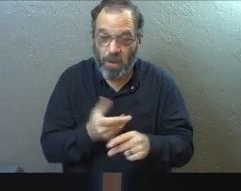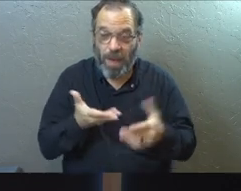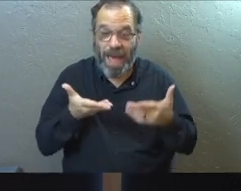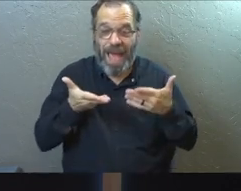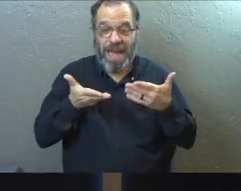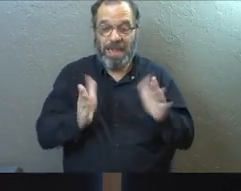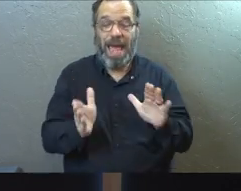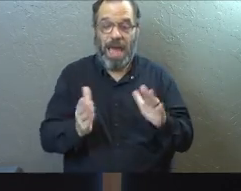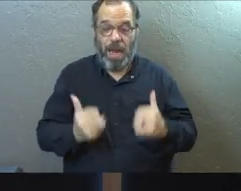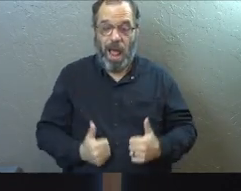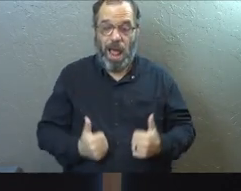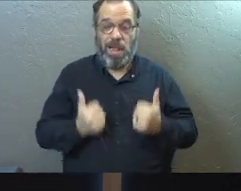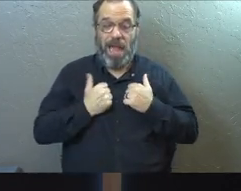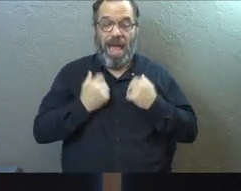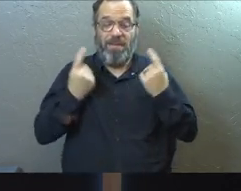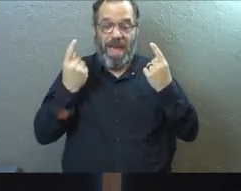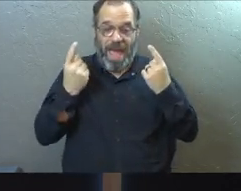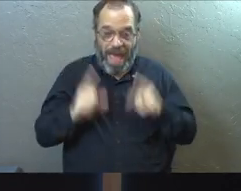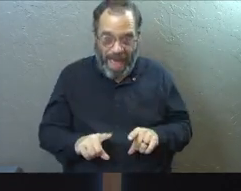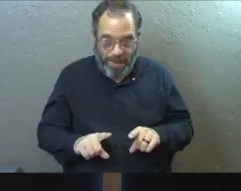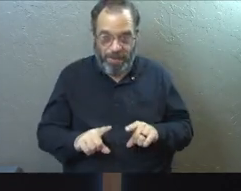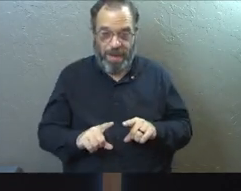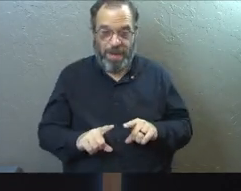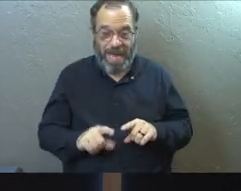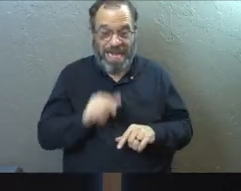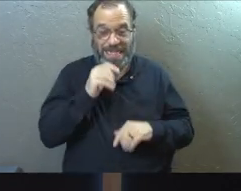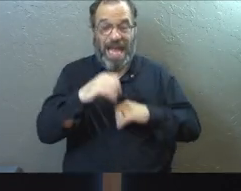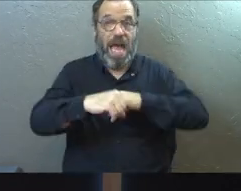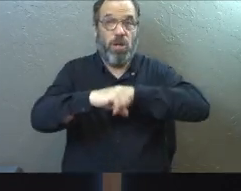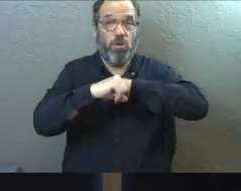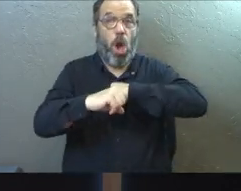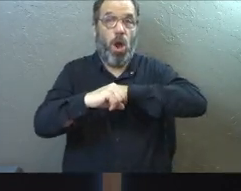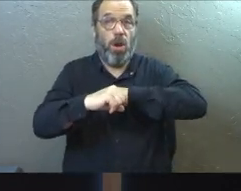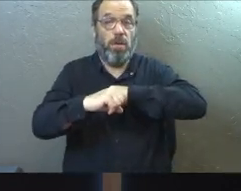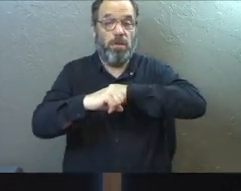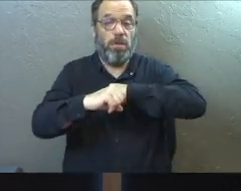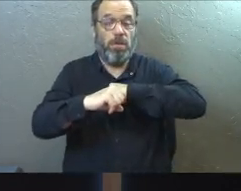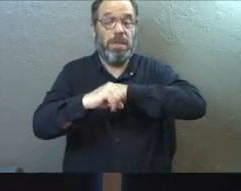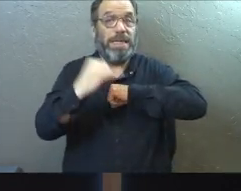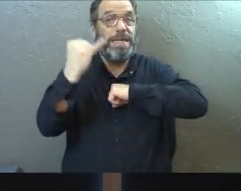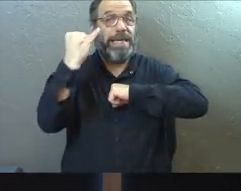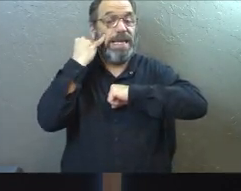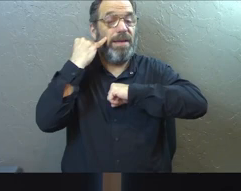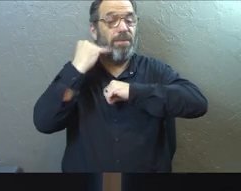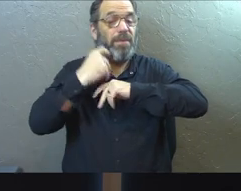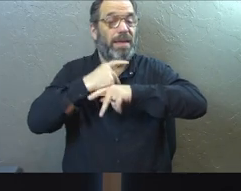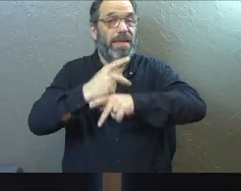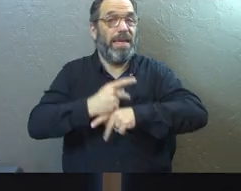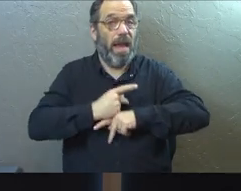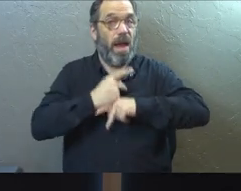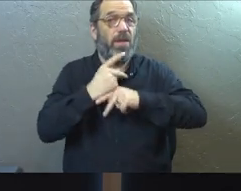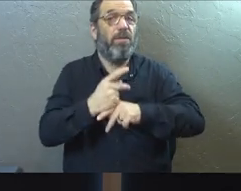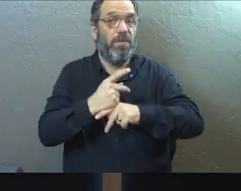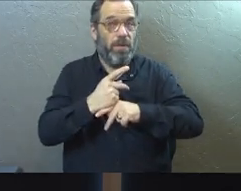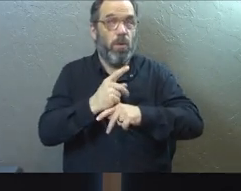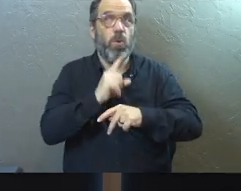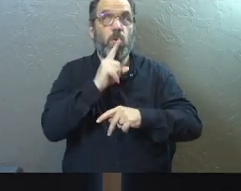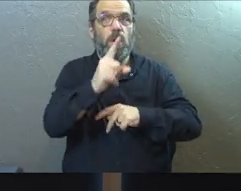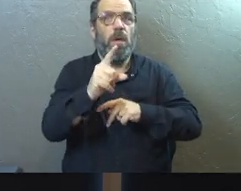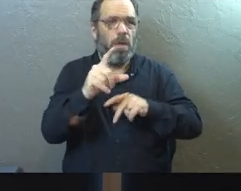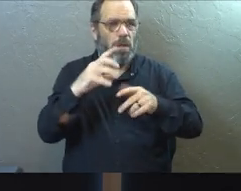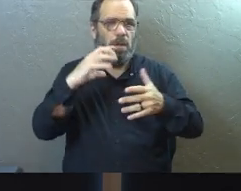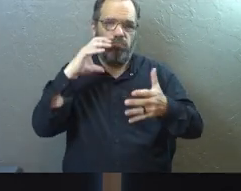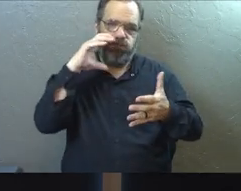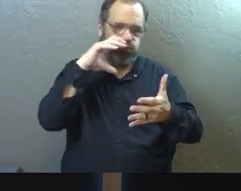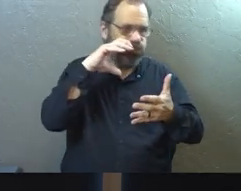let some things happen to us and not be constantly sort of on guard, which is what the scripture calls us to, if we're not careful, that can totally take